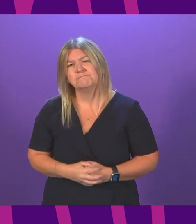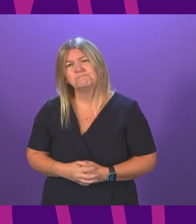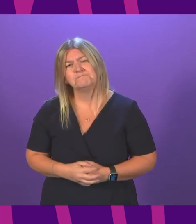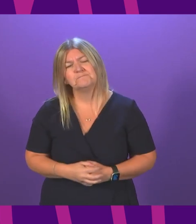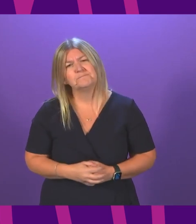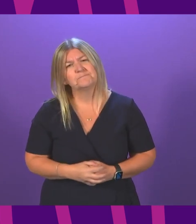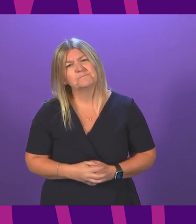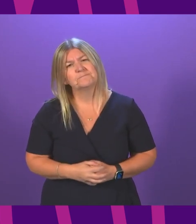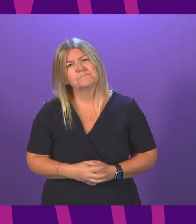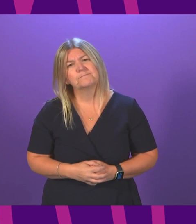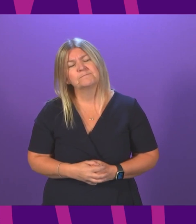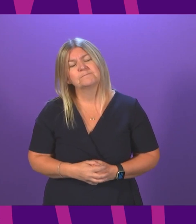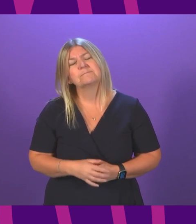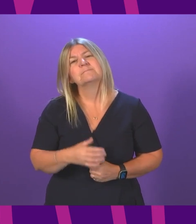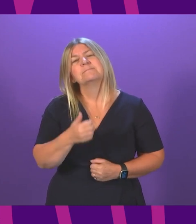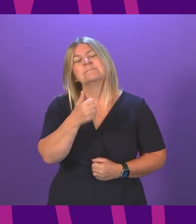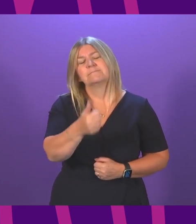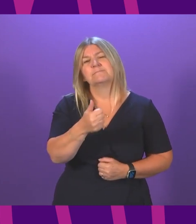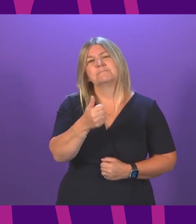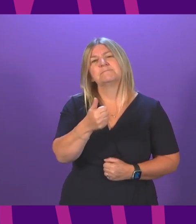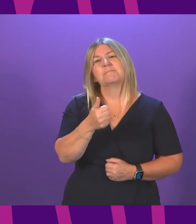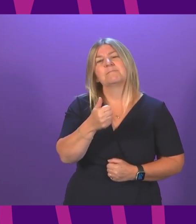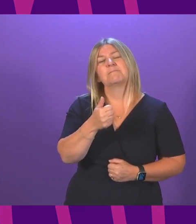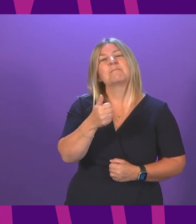Question number seven, Pauline McNeill.